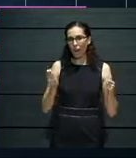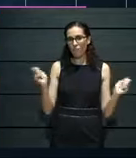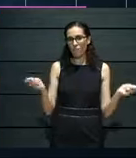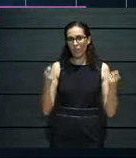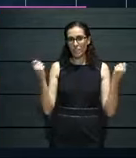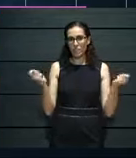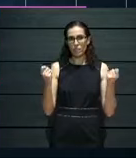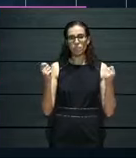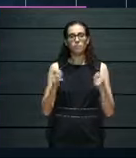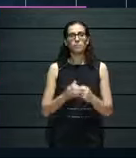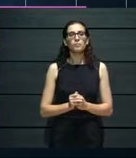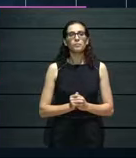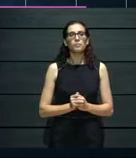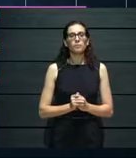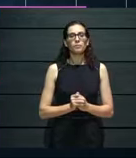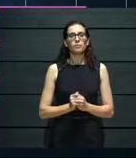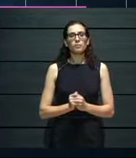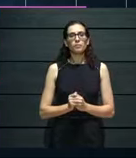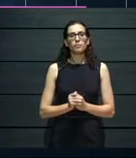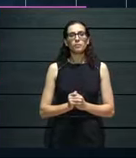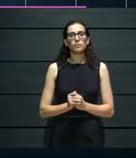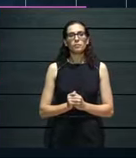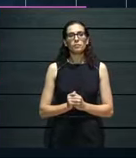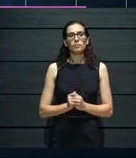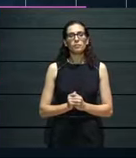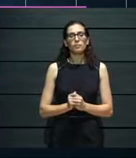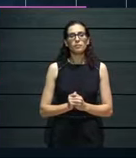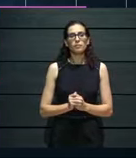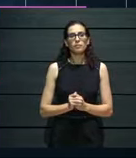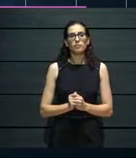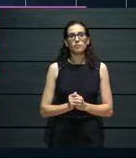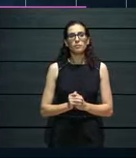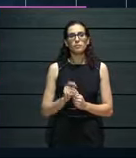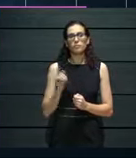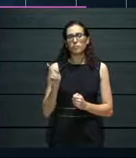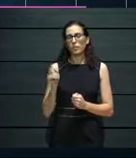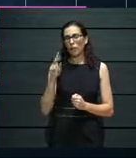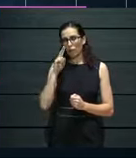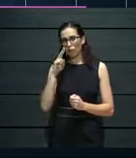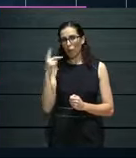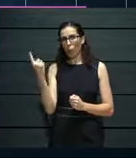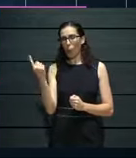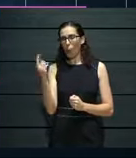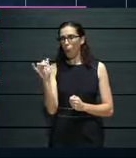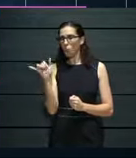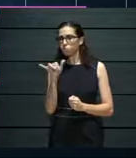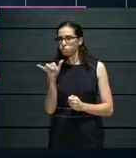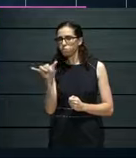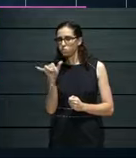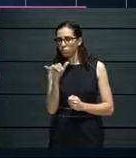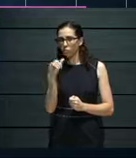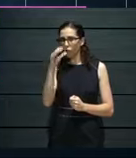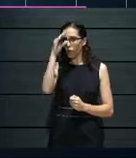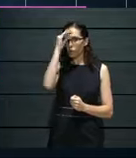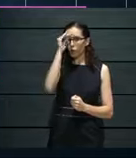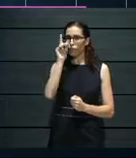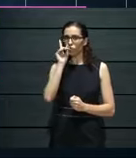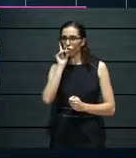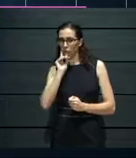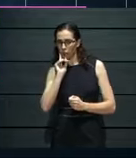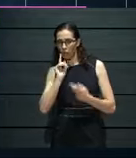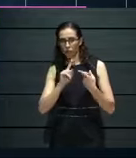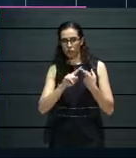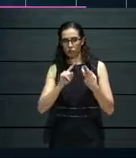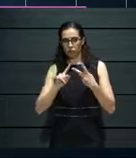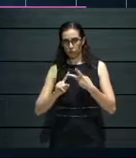because, um, most of the, um, here we have the demographics and we have the age, um, the age